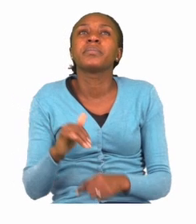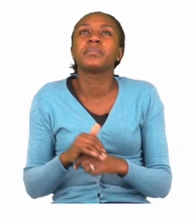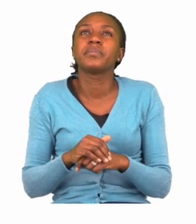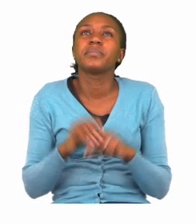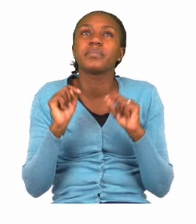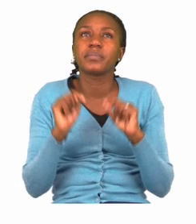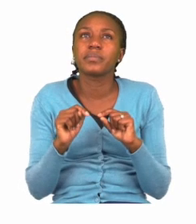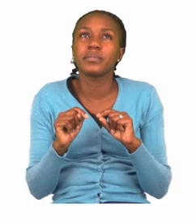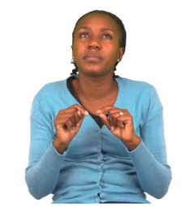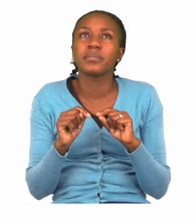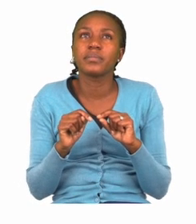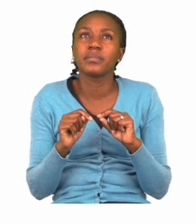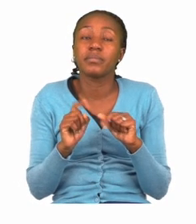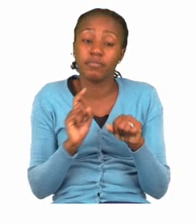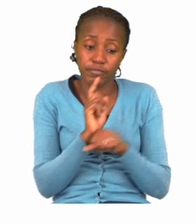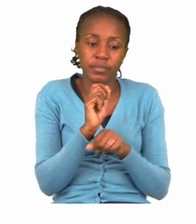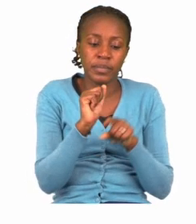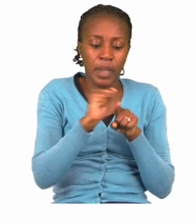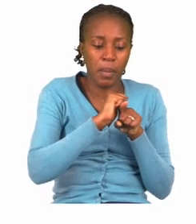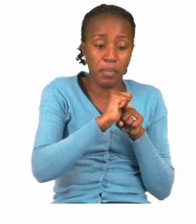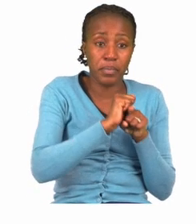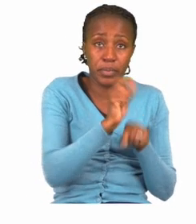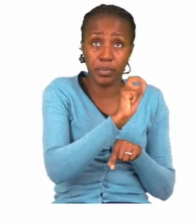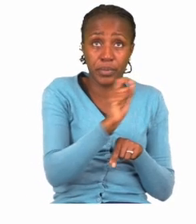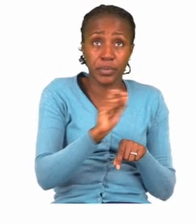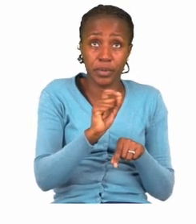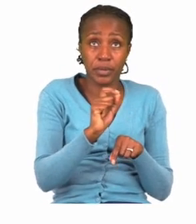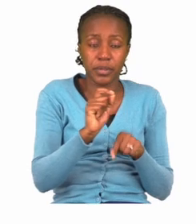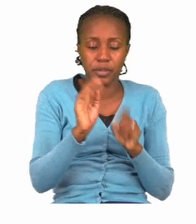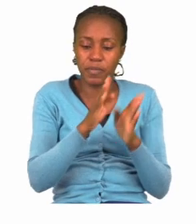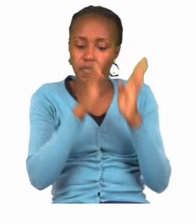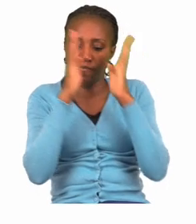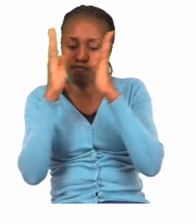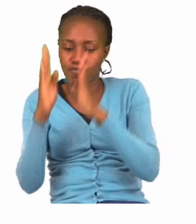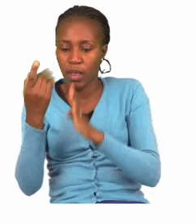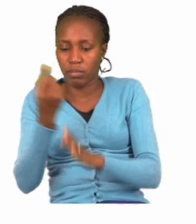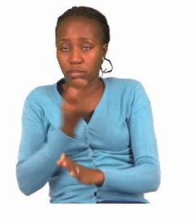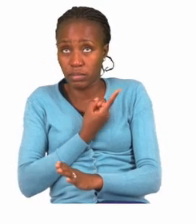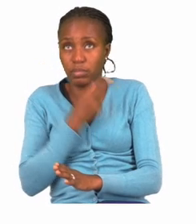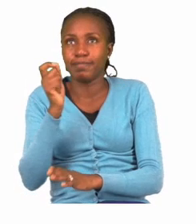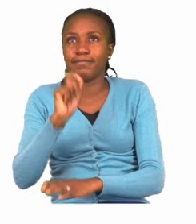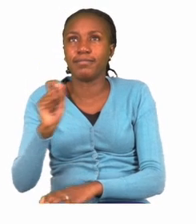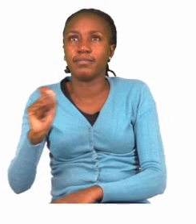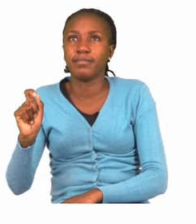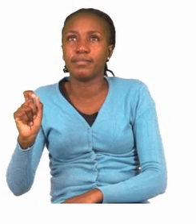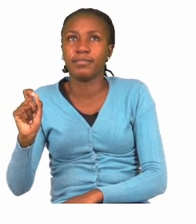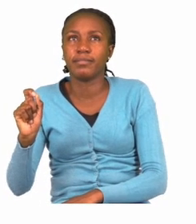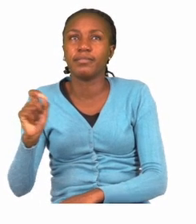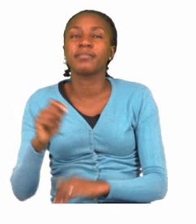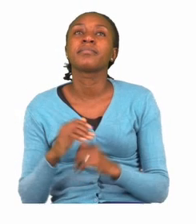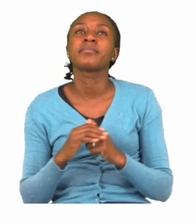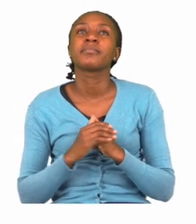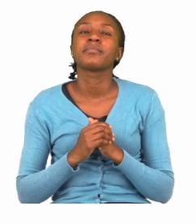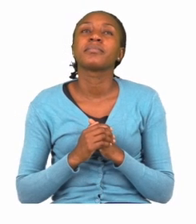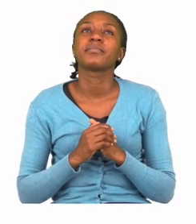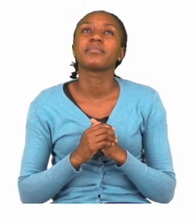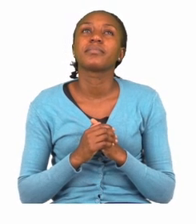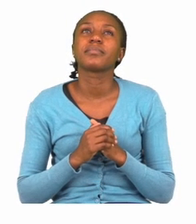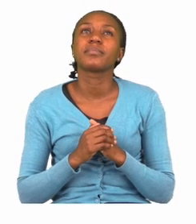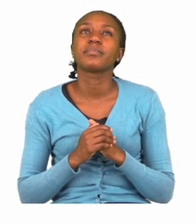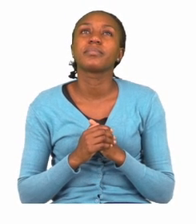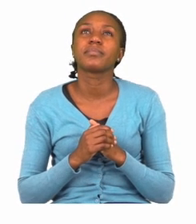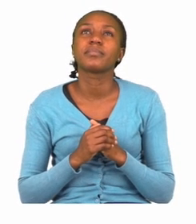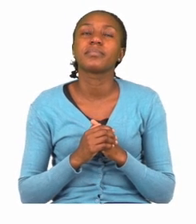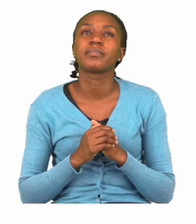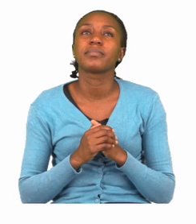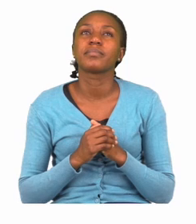also have to go ahead and trace these sight words. Now there you will see it gives you the little, the words